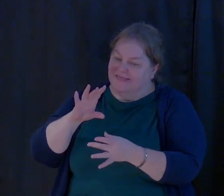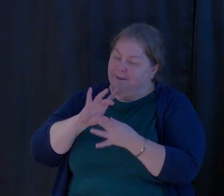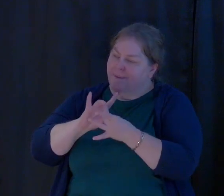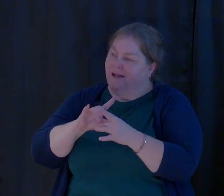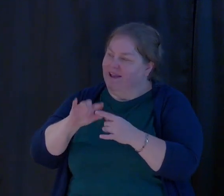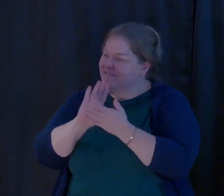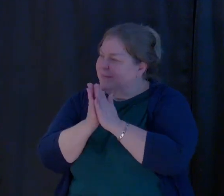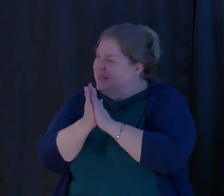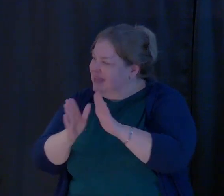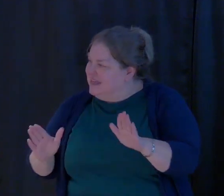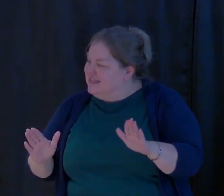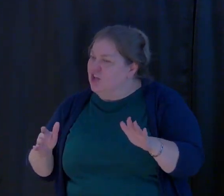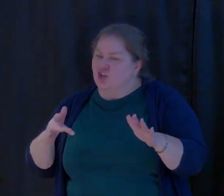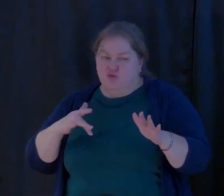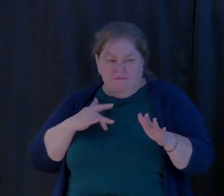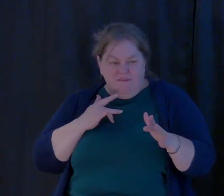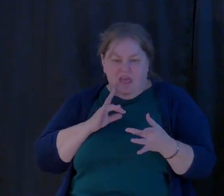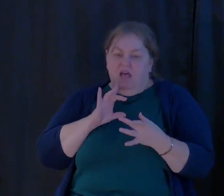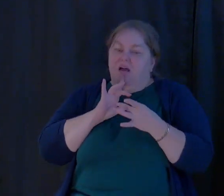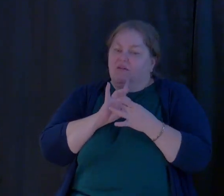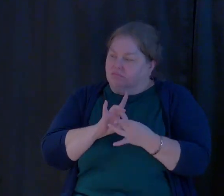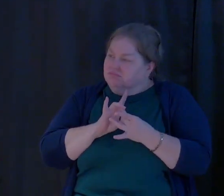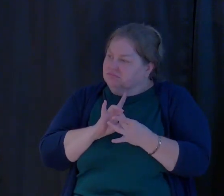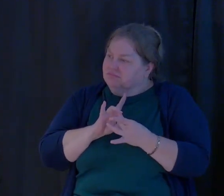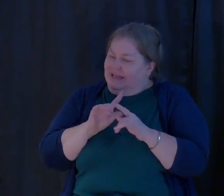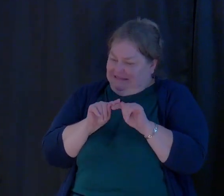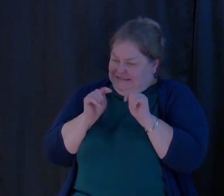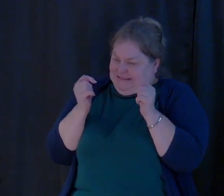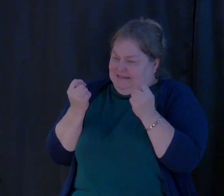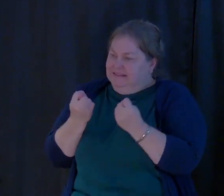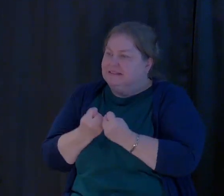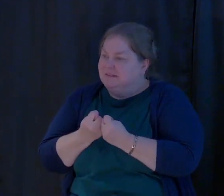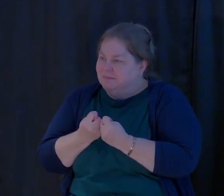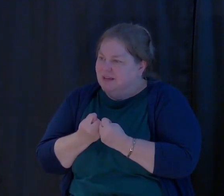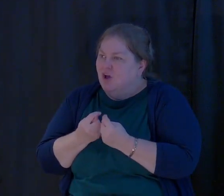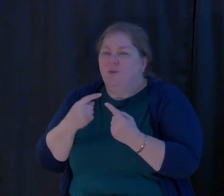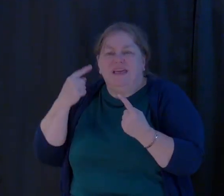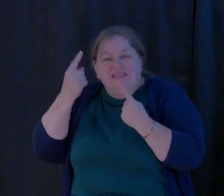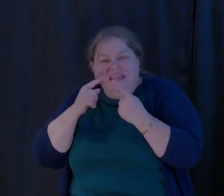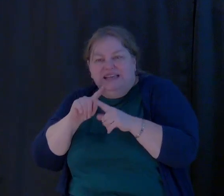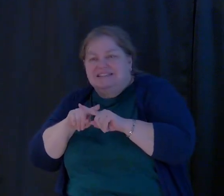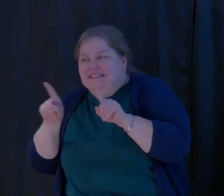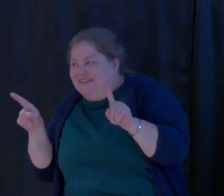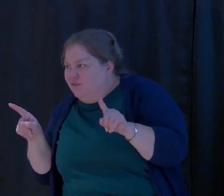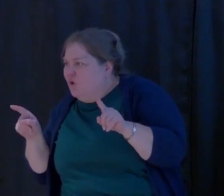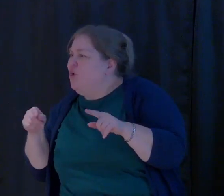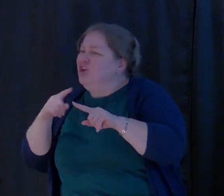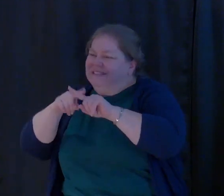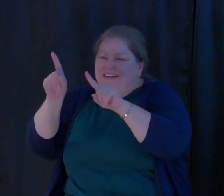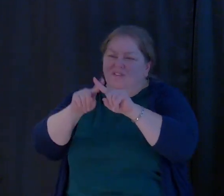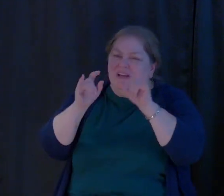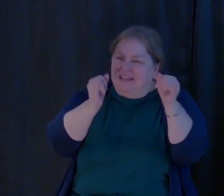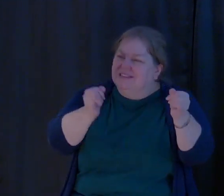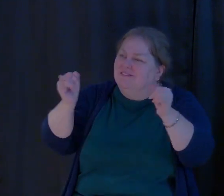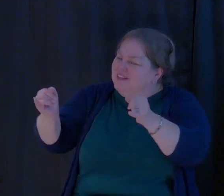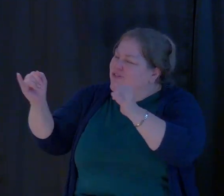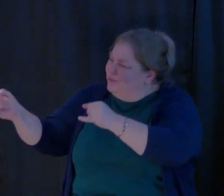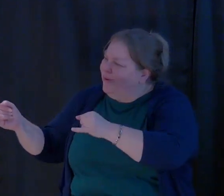we experience a unity and a bond. We think differently. We are different people. I understand that.